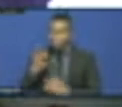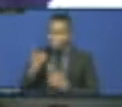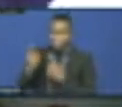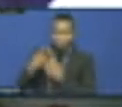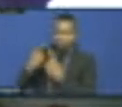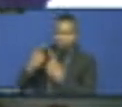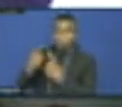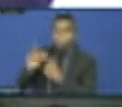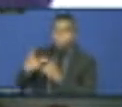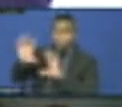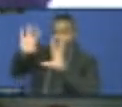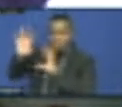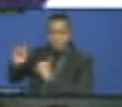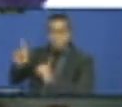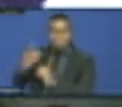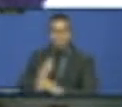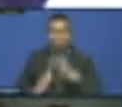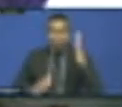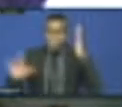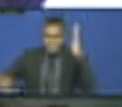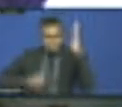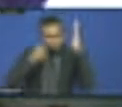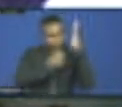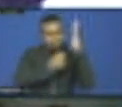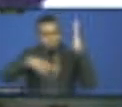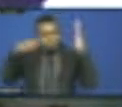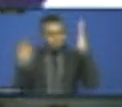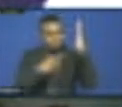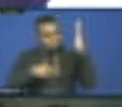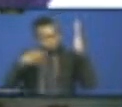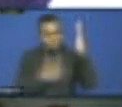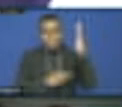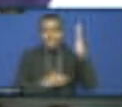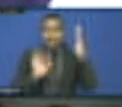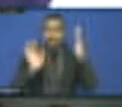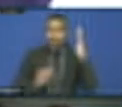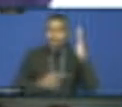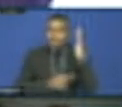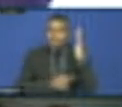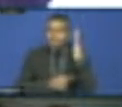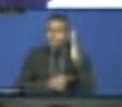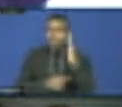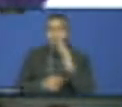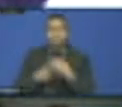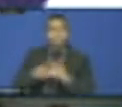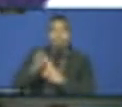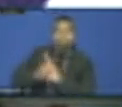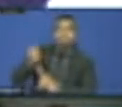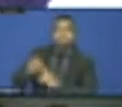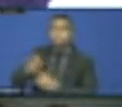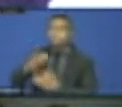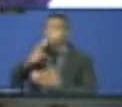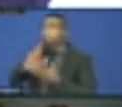as an ordinary citizen, where it can take you one minute to meet your mayor or your local council member. So to implement